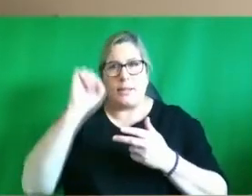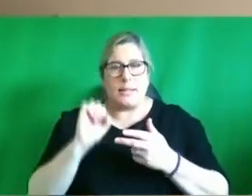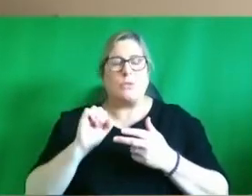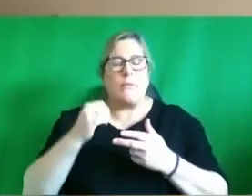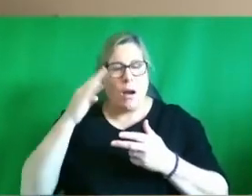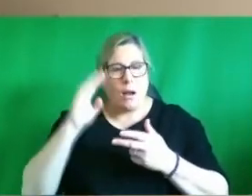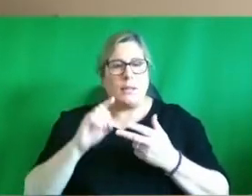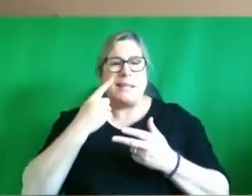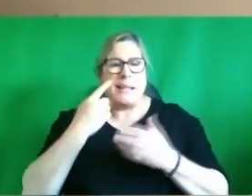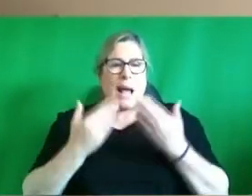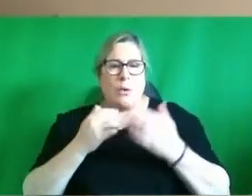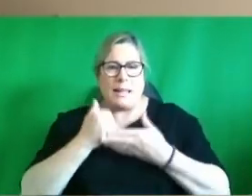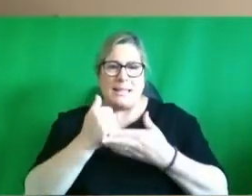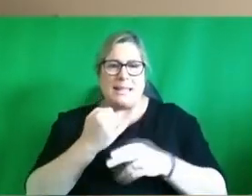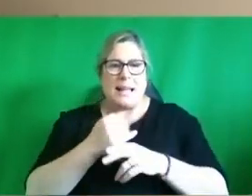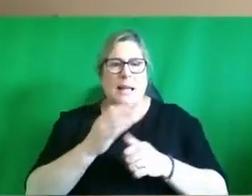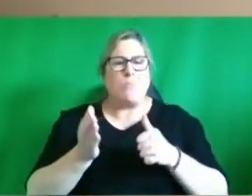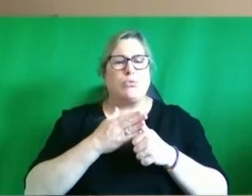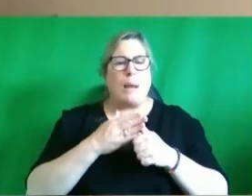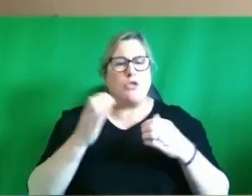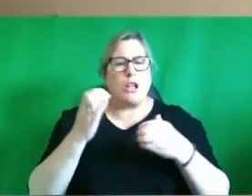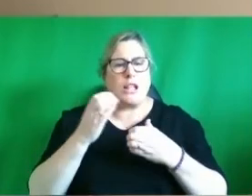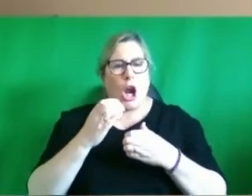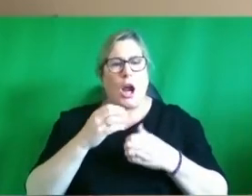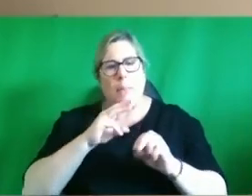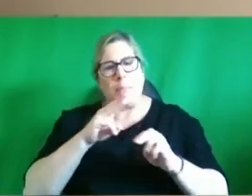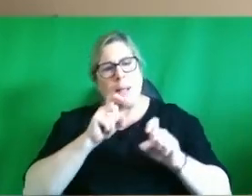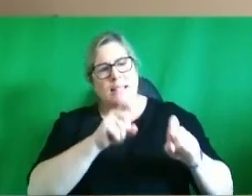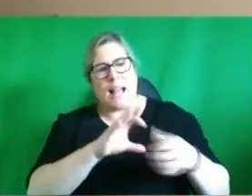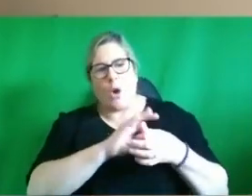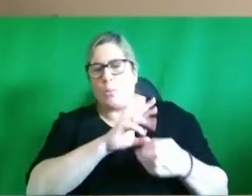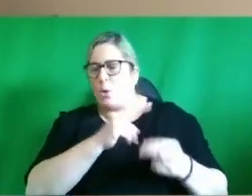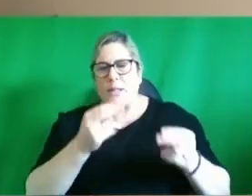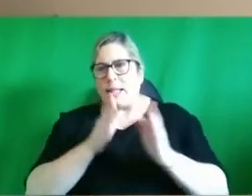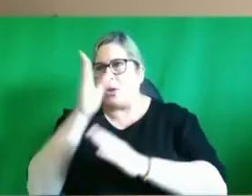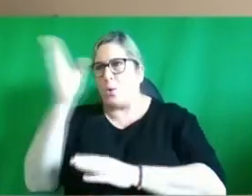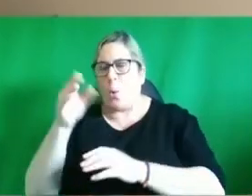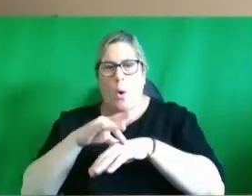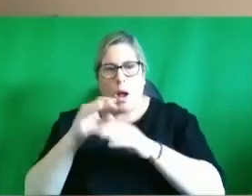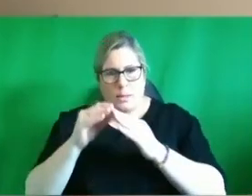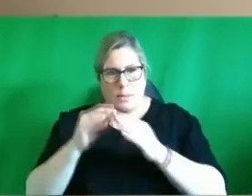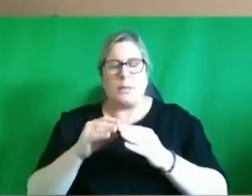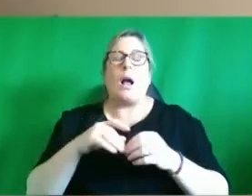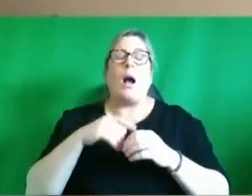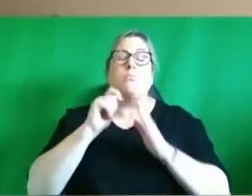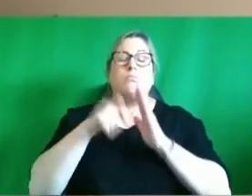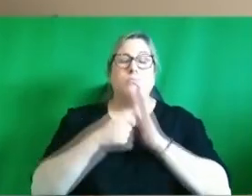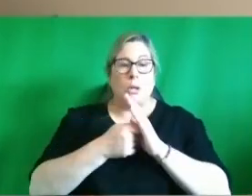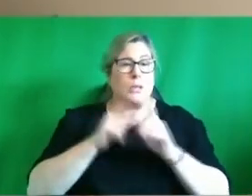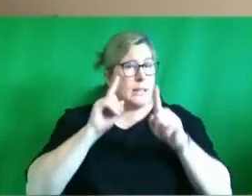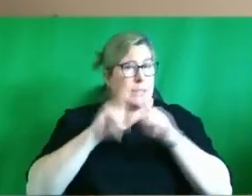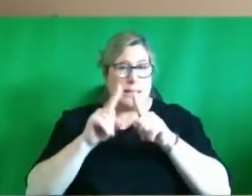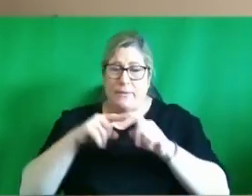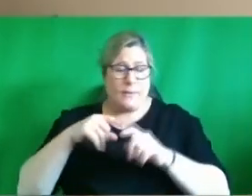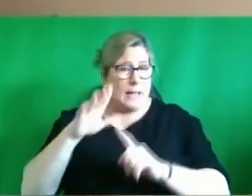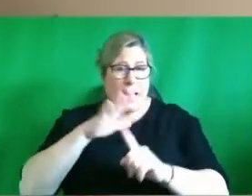at how they can assist in primary care to keep people at home and prevent people having to go to hospital but projects run across many diverse areas mental health